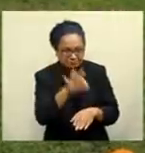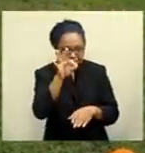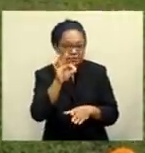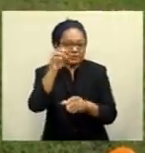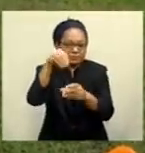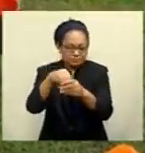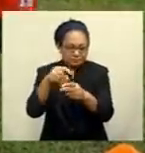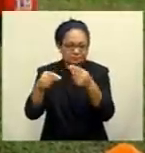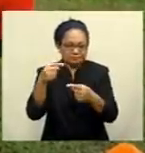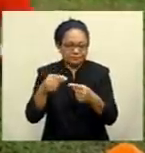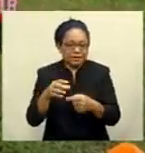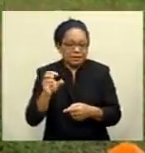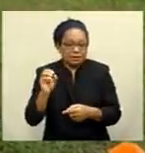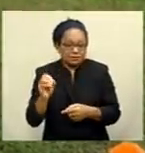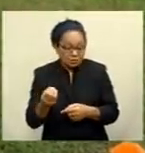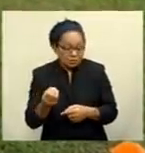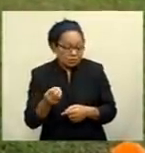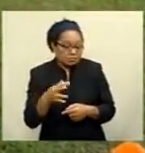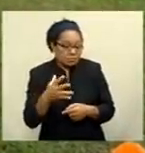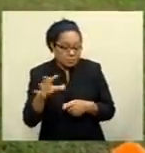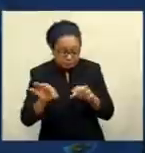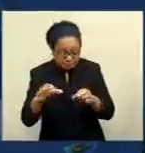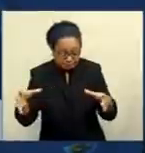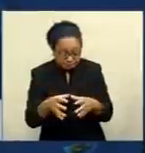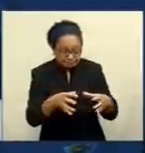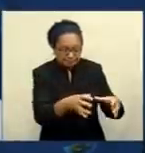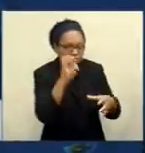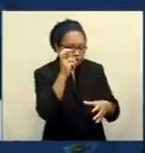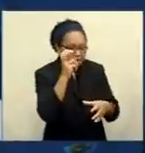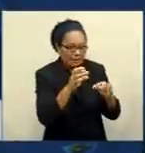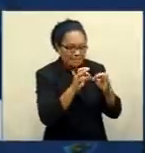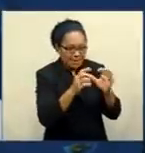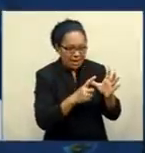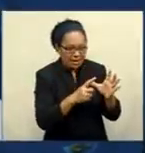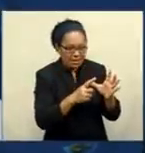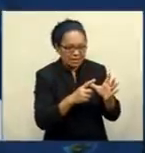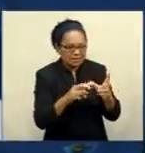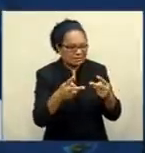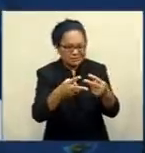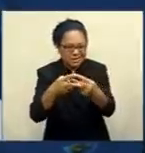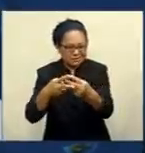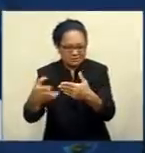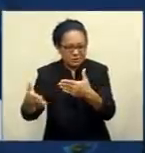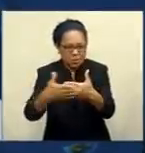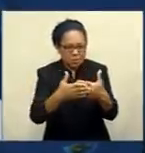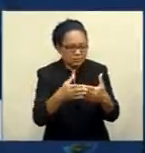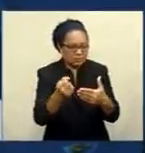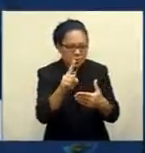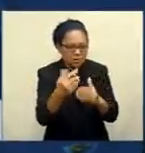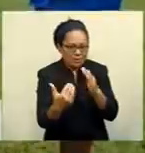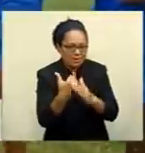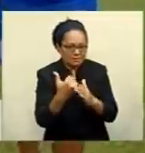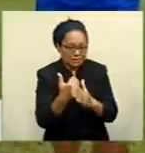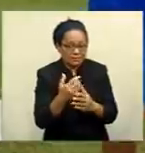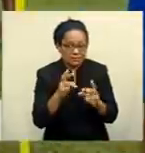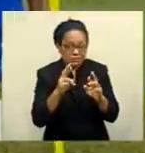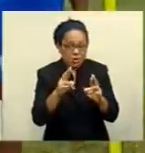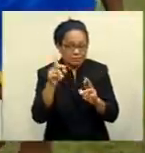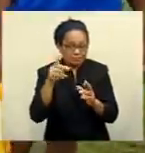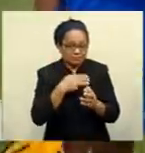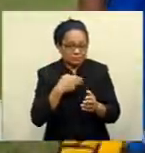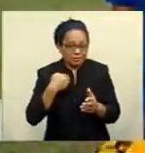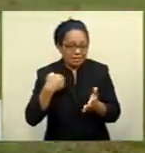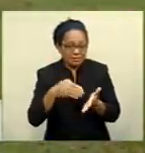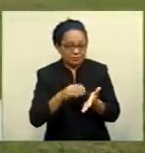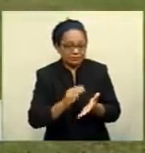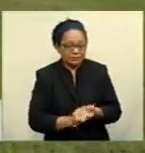power and train in a bubble with the gates closed and nobody will enter the place and all that. Yusuf